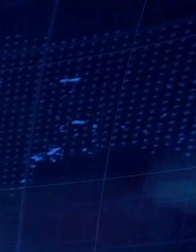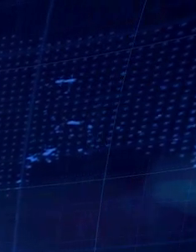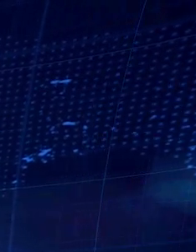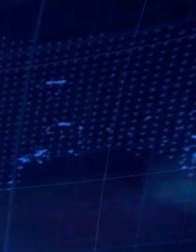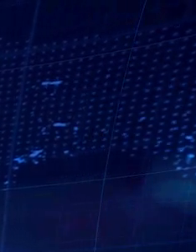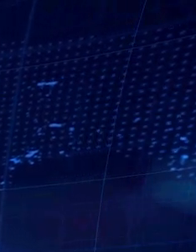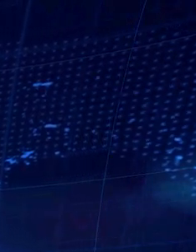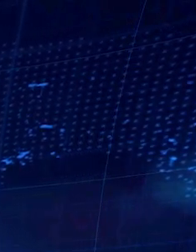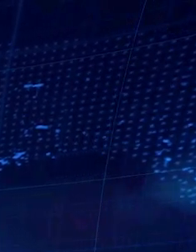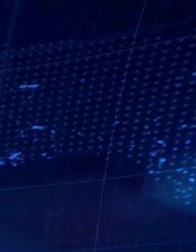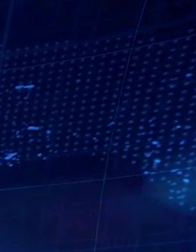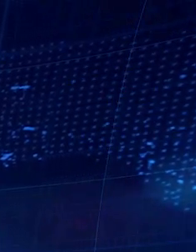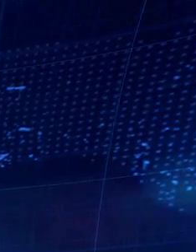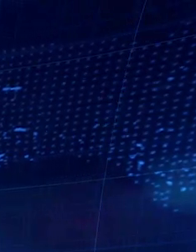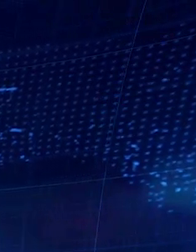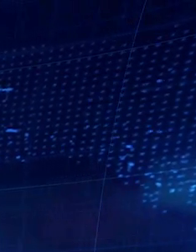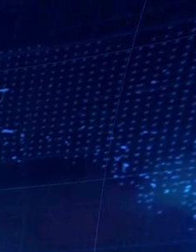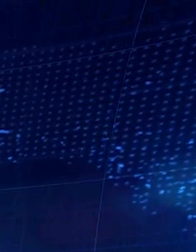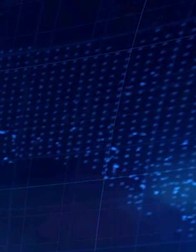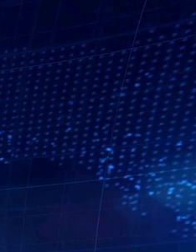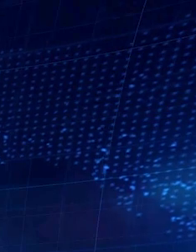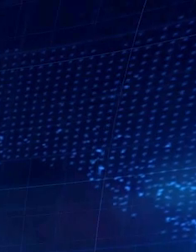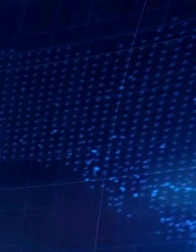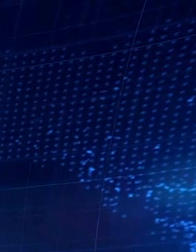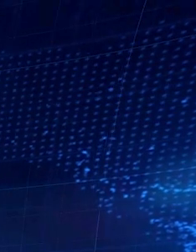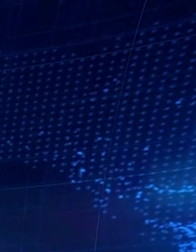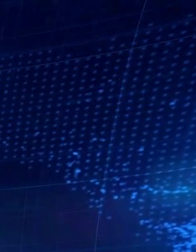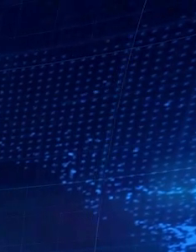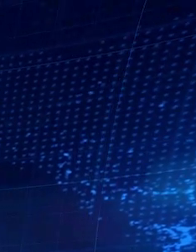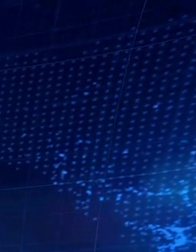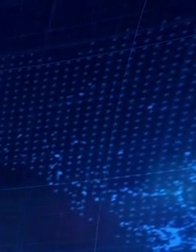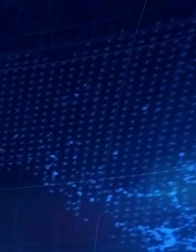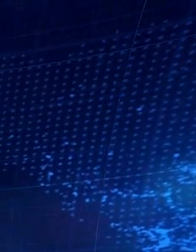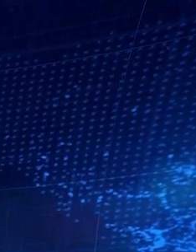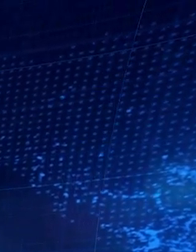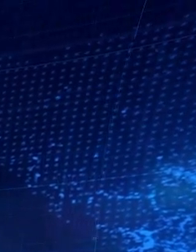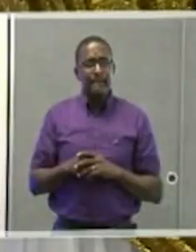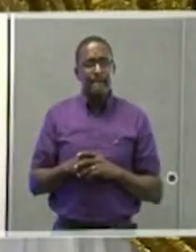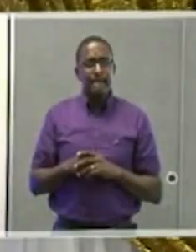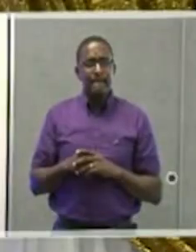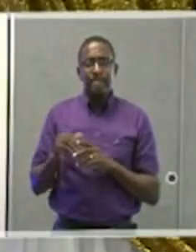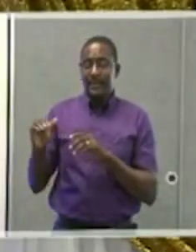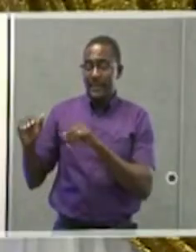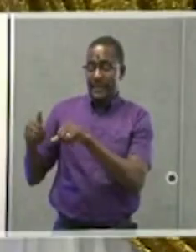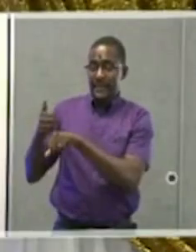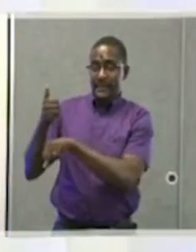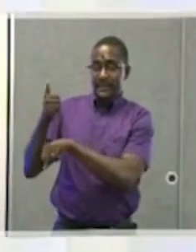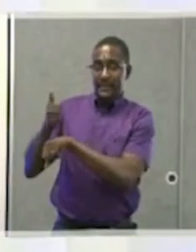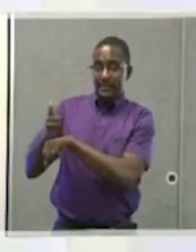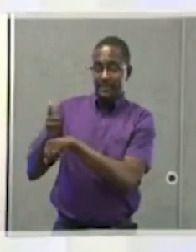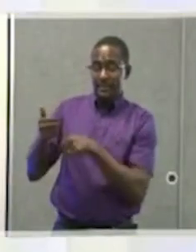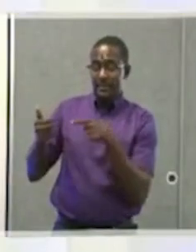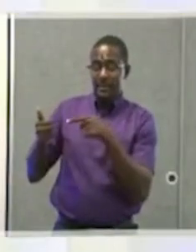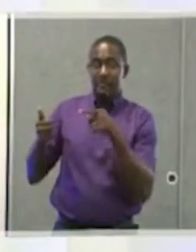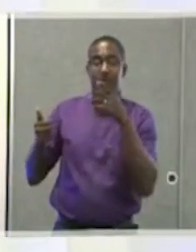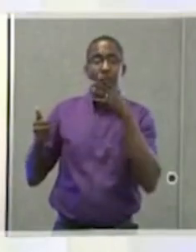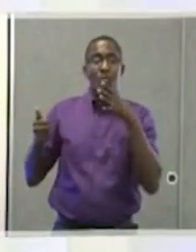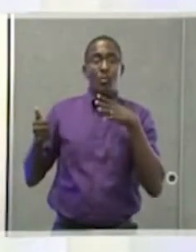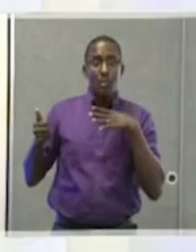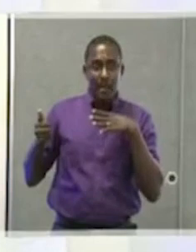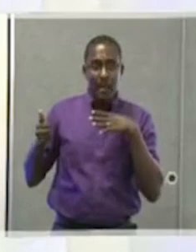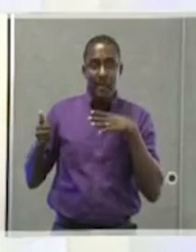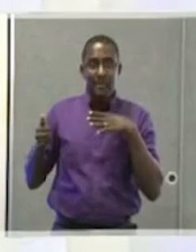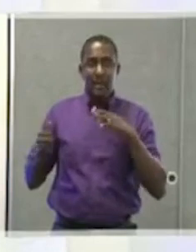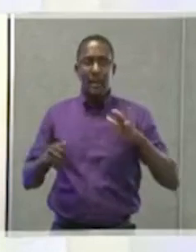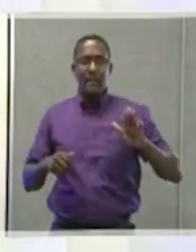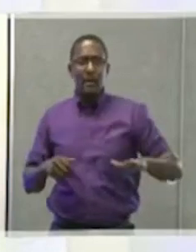made the announcement as the country celebrated International Women's Day on March 8. A Women's Parliamentary